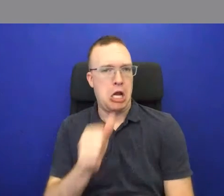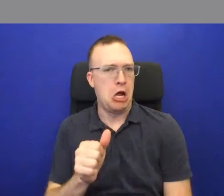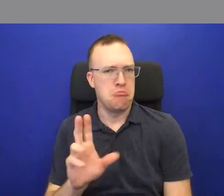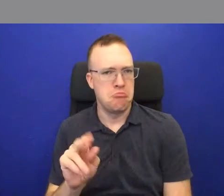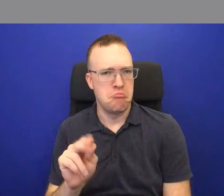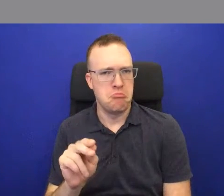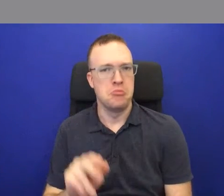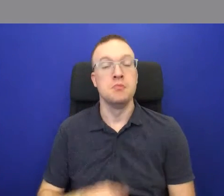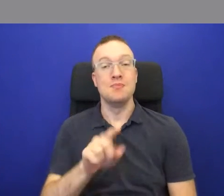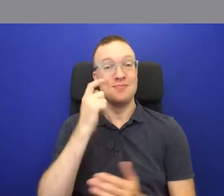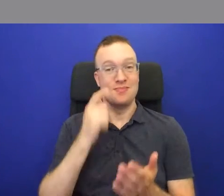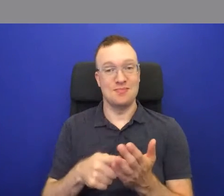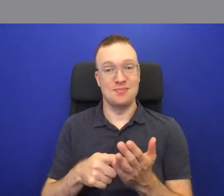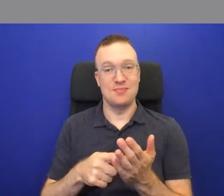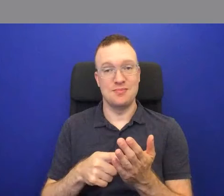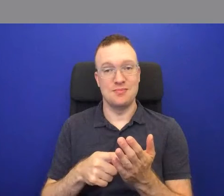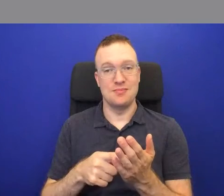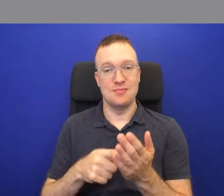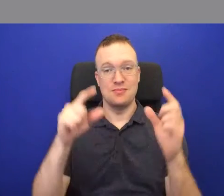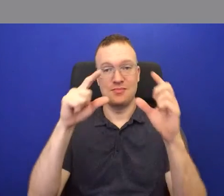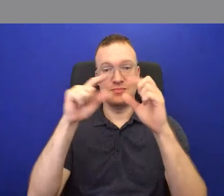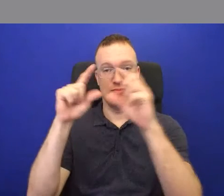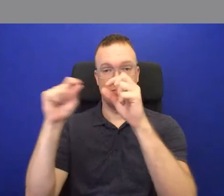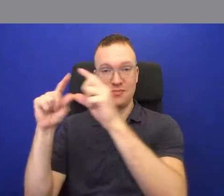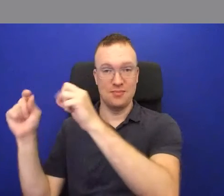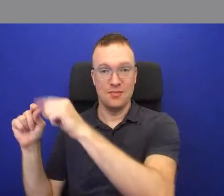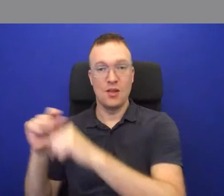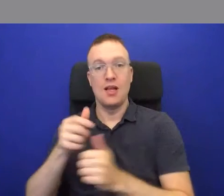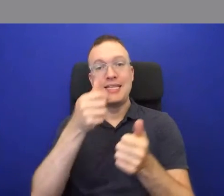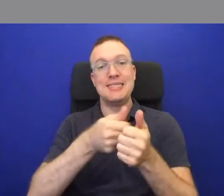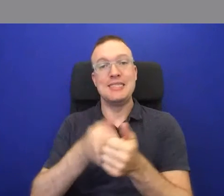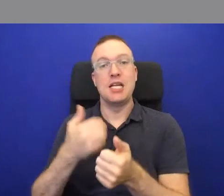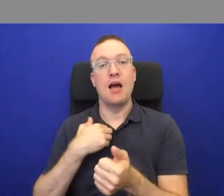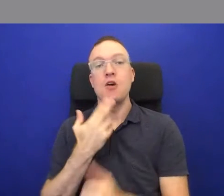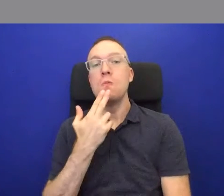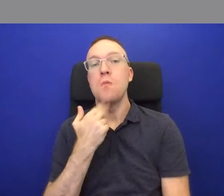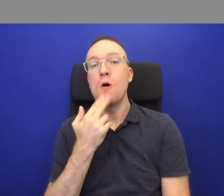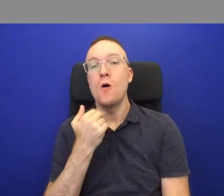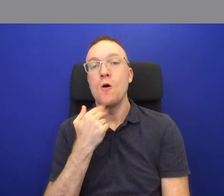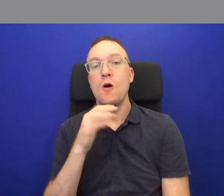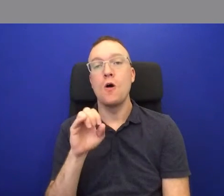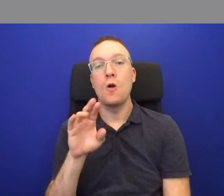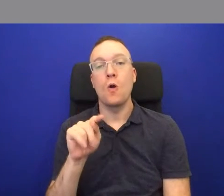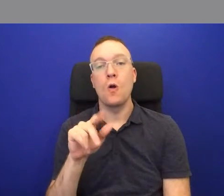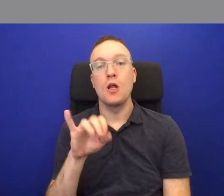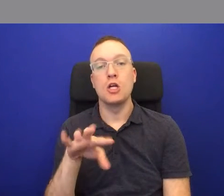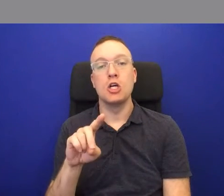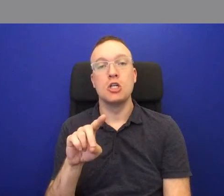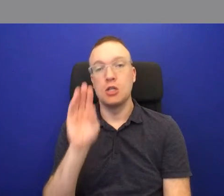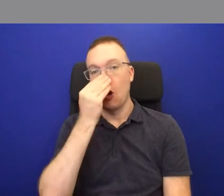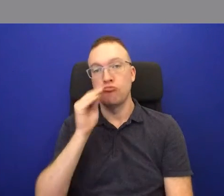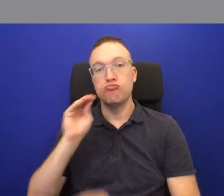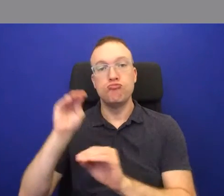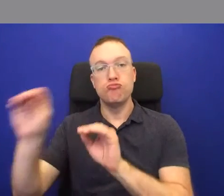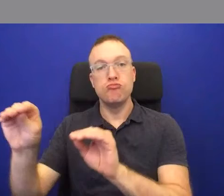You'll notice those cottages all have a little courtyard garden, so